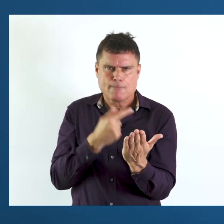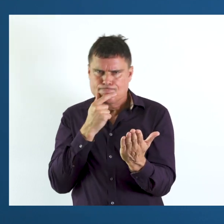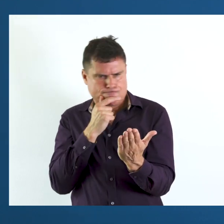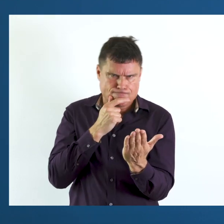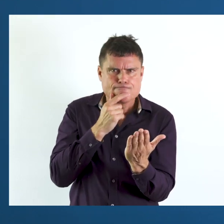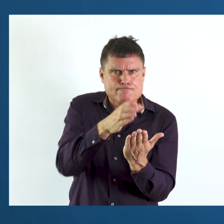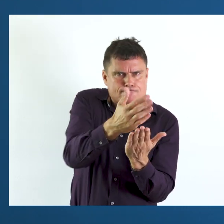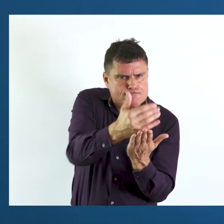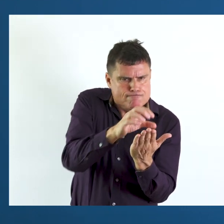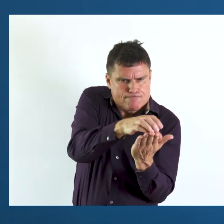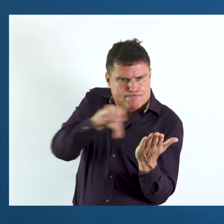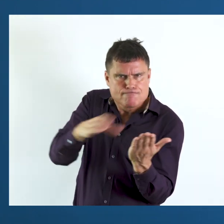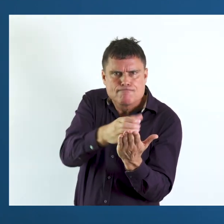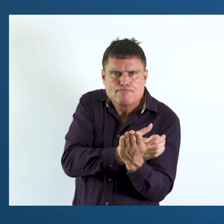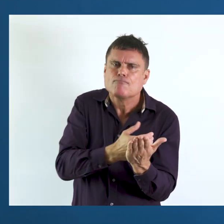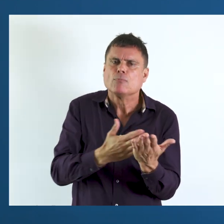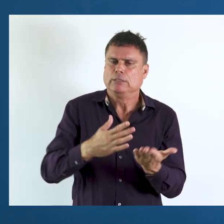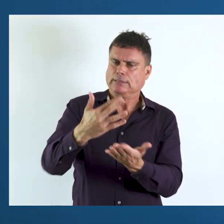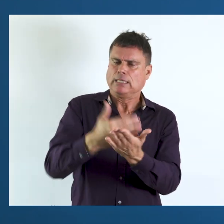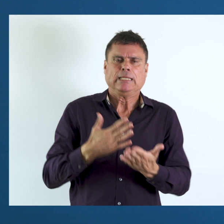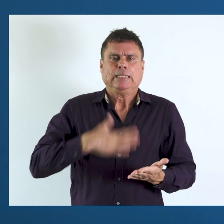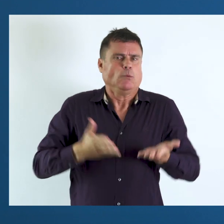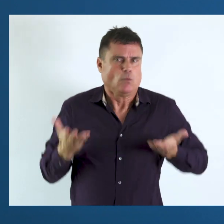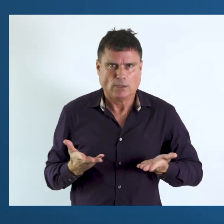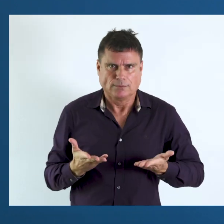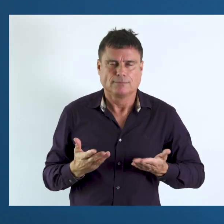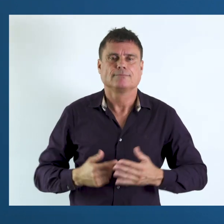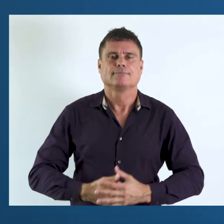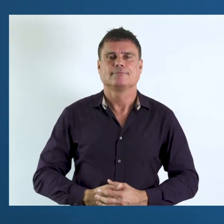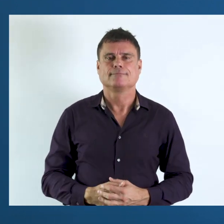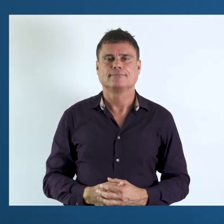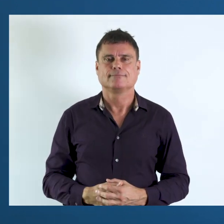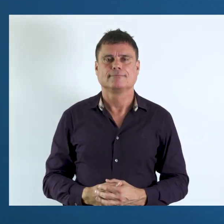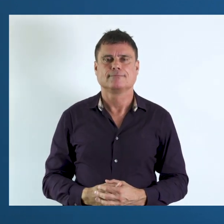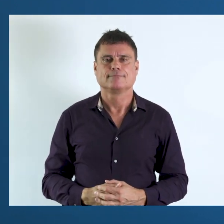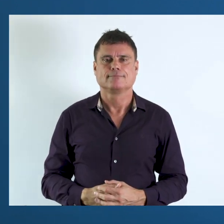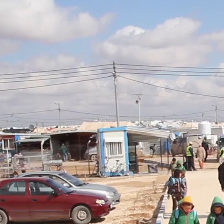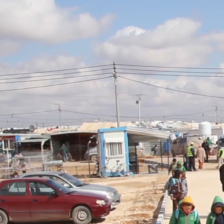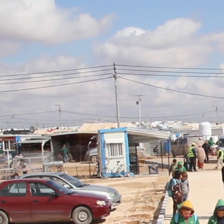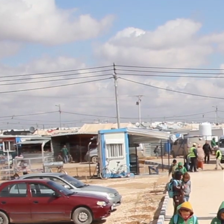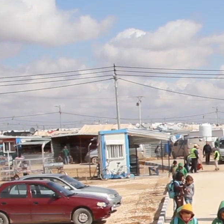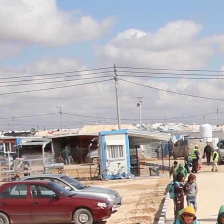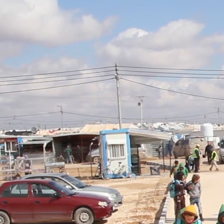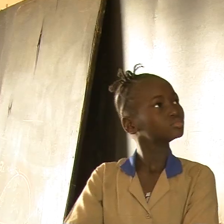backwards, but make sure you have a good data analysis plan, and that'll help you in determining what data you need.